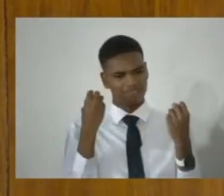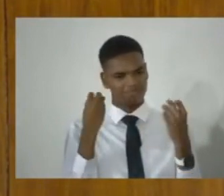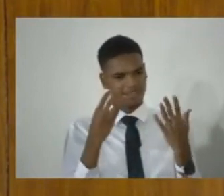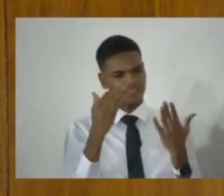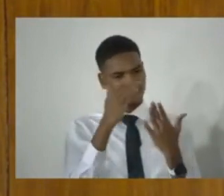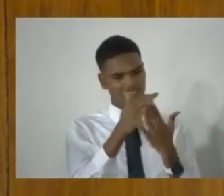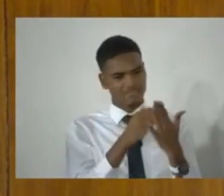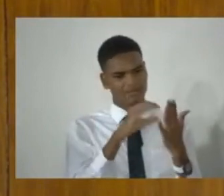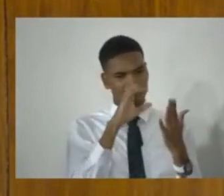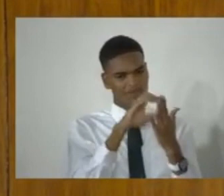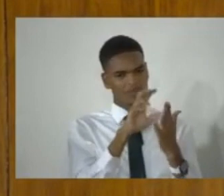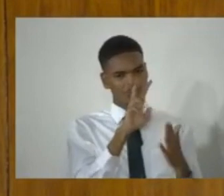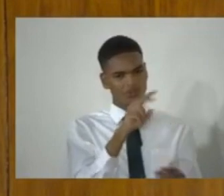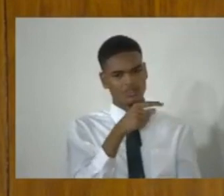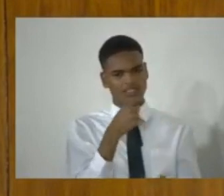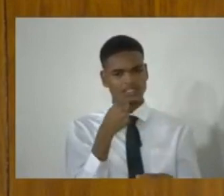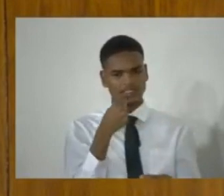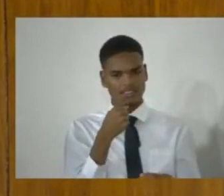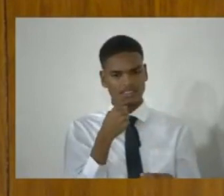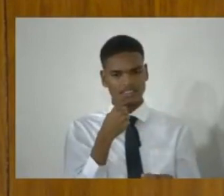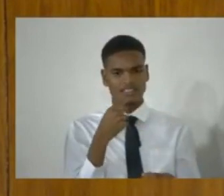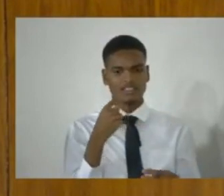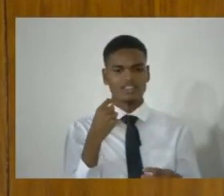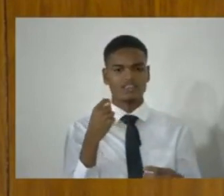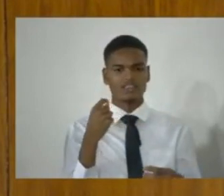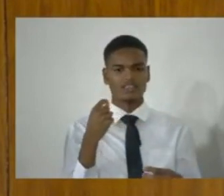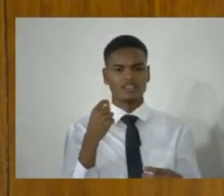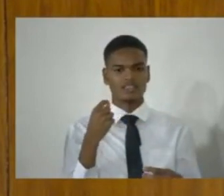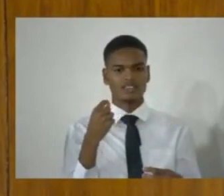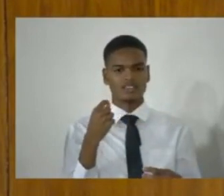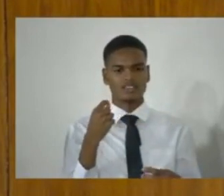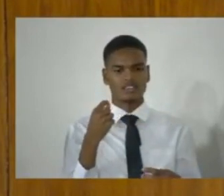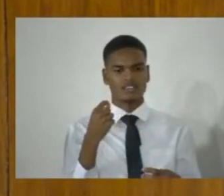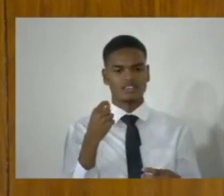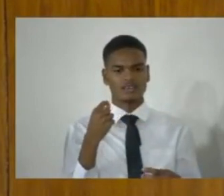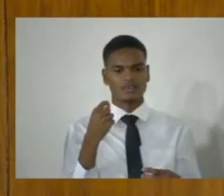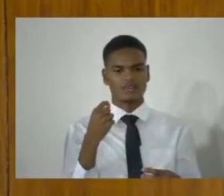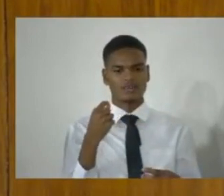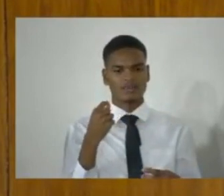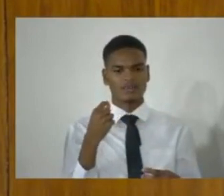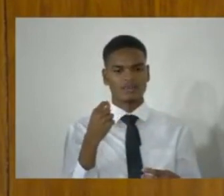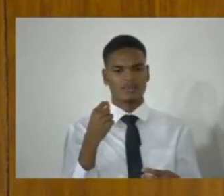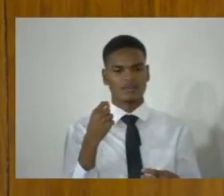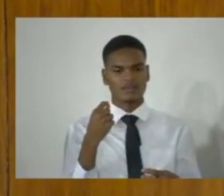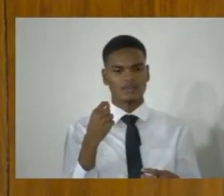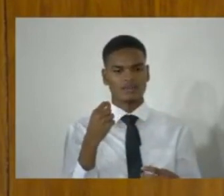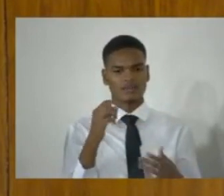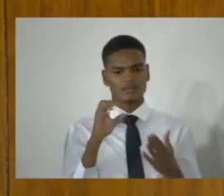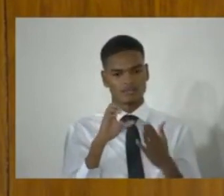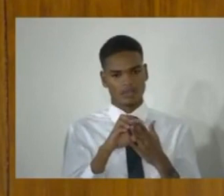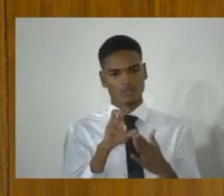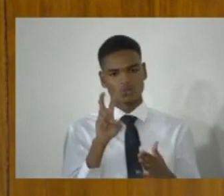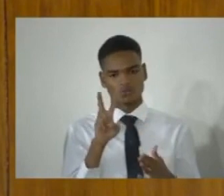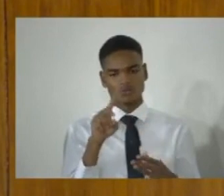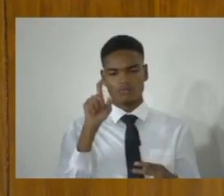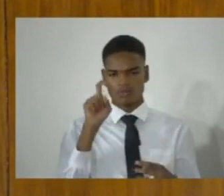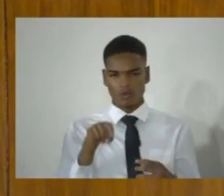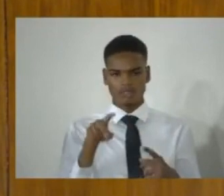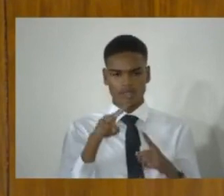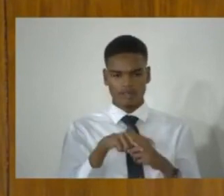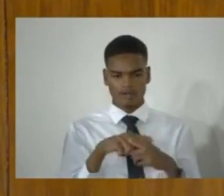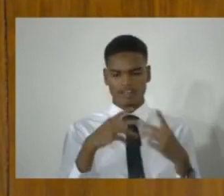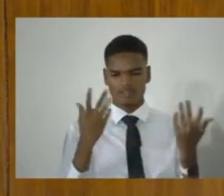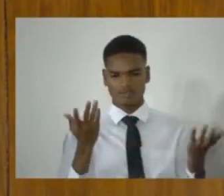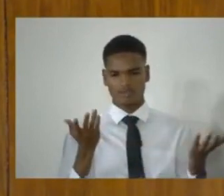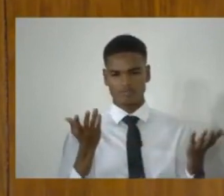says, or where it is specifically said that part two shall apply. So,